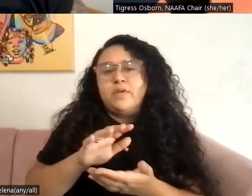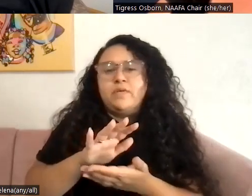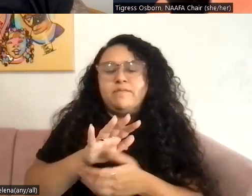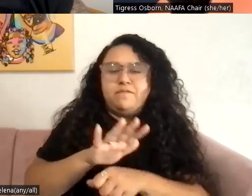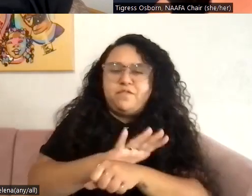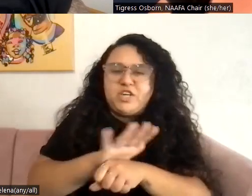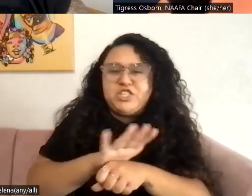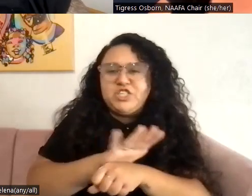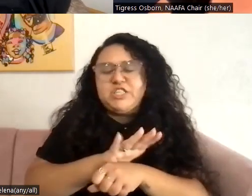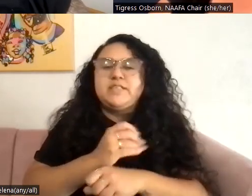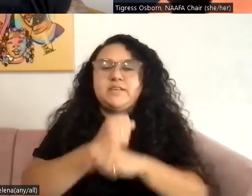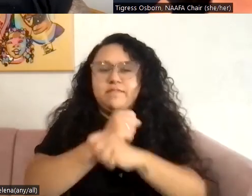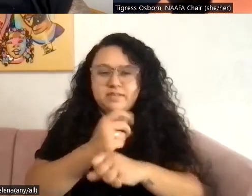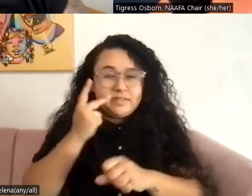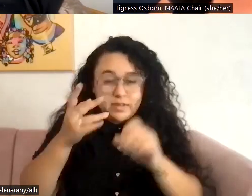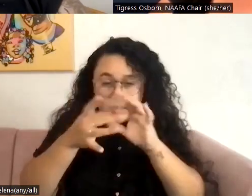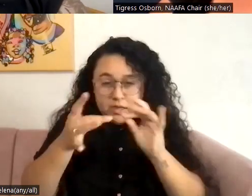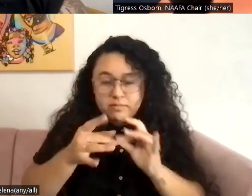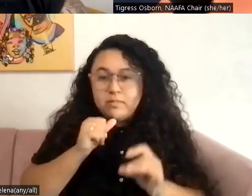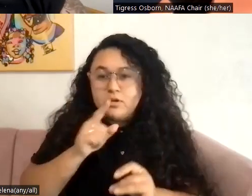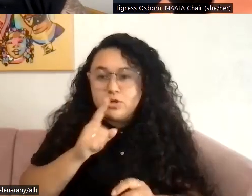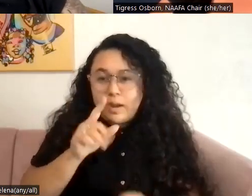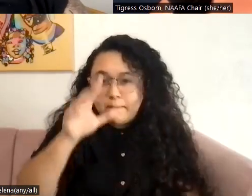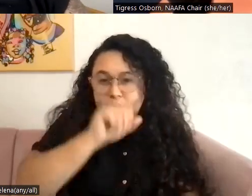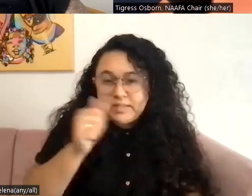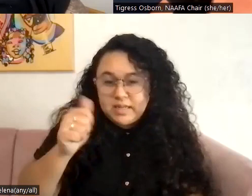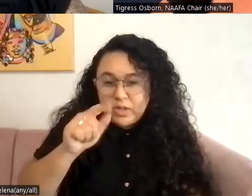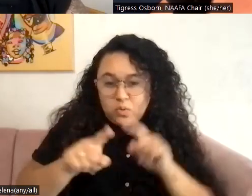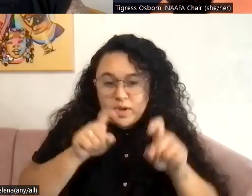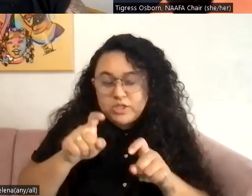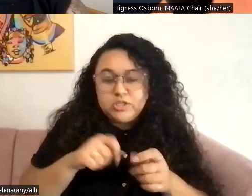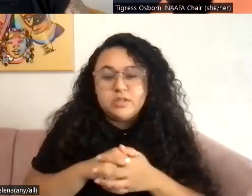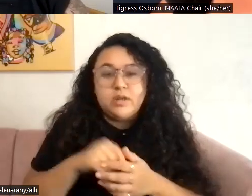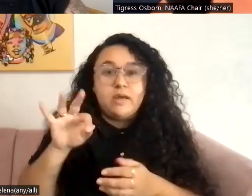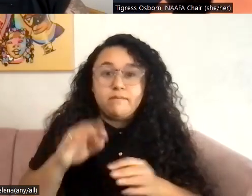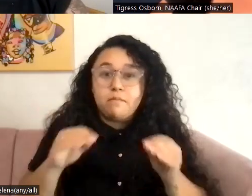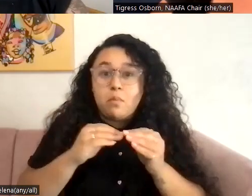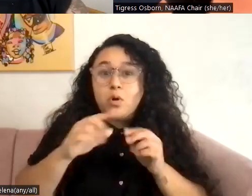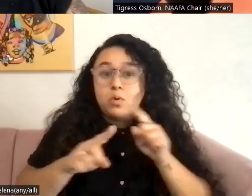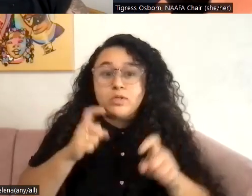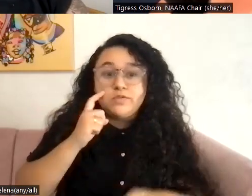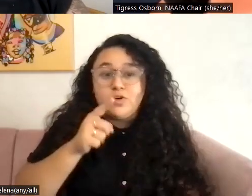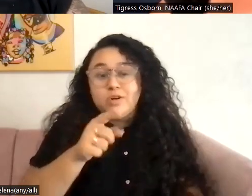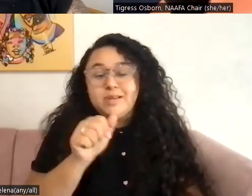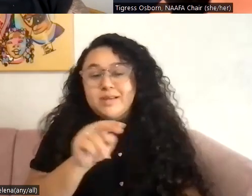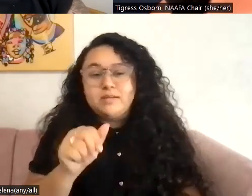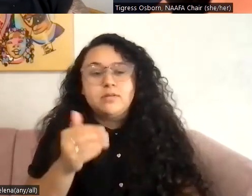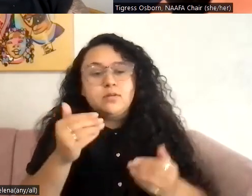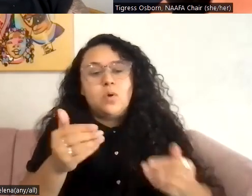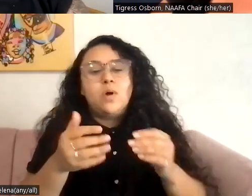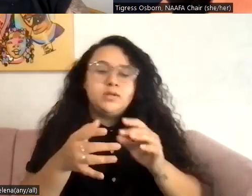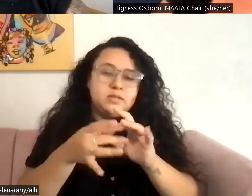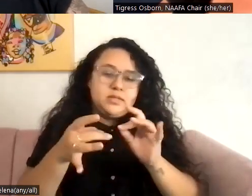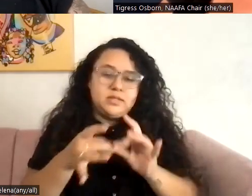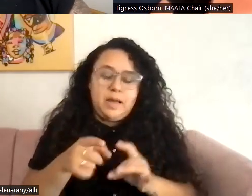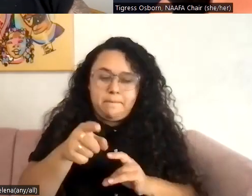think I'm seeing all the comments. I'm not sure if I've missed any questions. So definitely folks, if you have more questions for Anna, go ahead and put those in